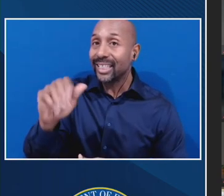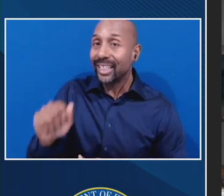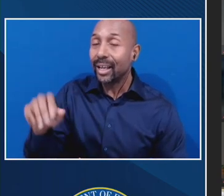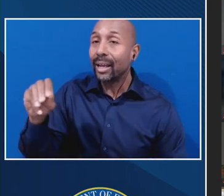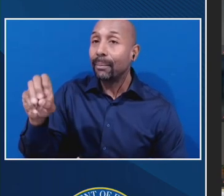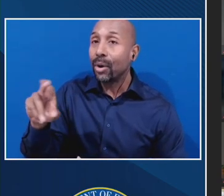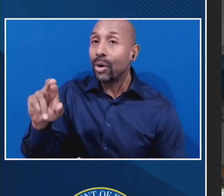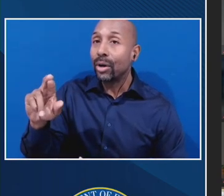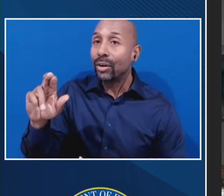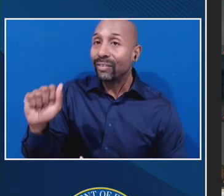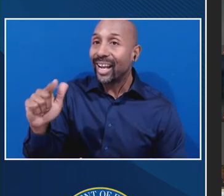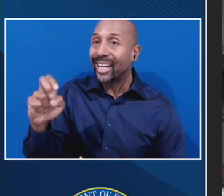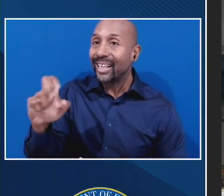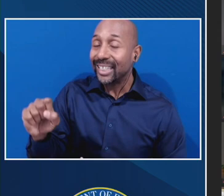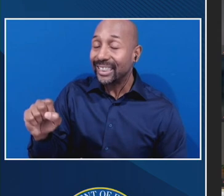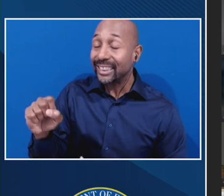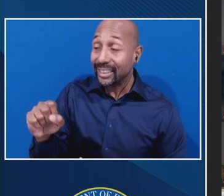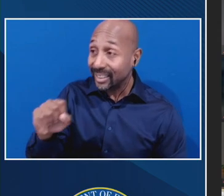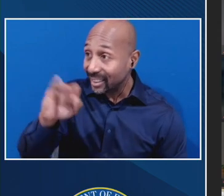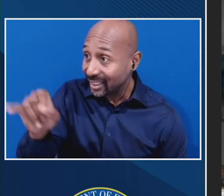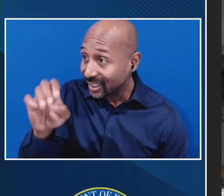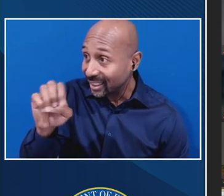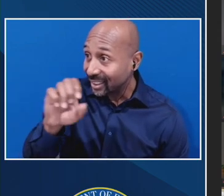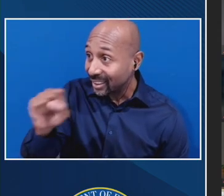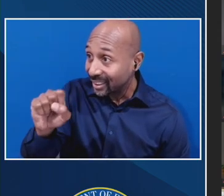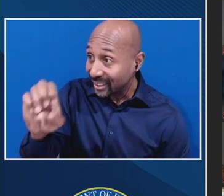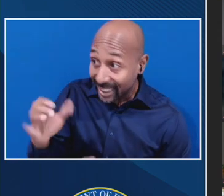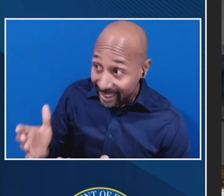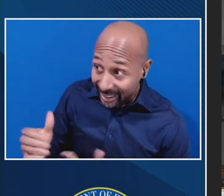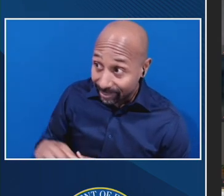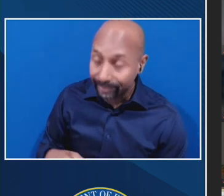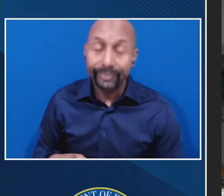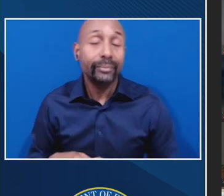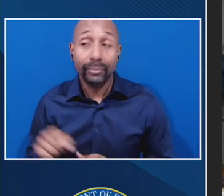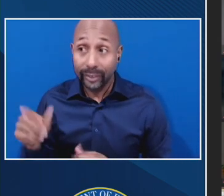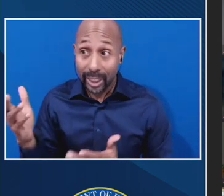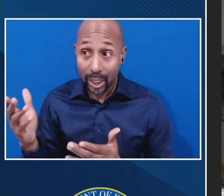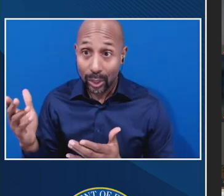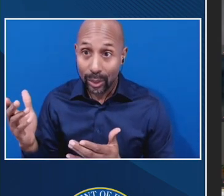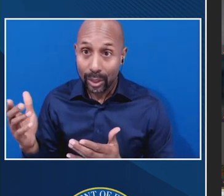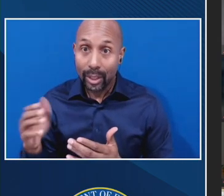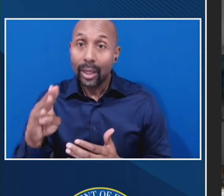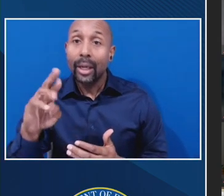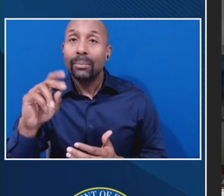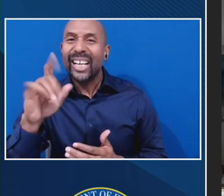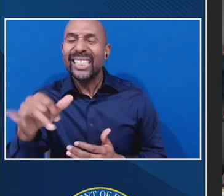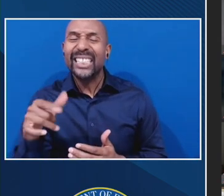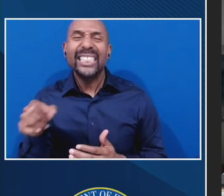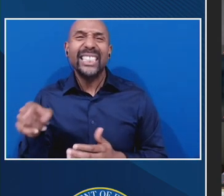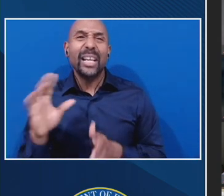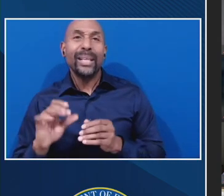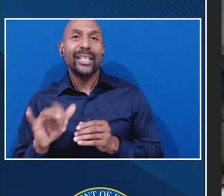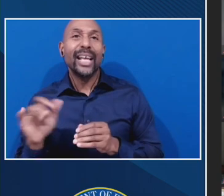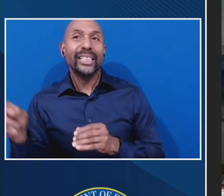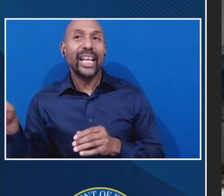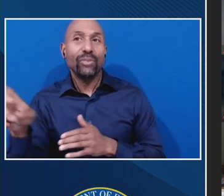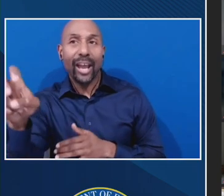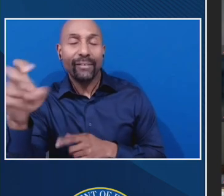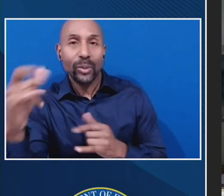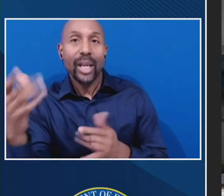Jesse, hear that? Okay. noted that she's traveling today, so she might be in the air.